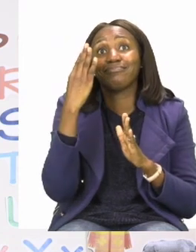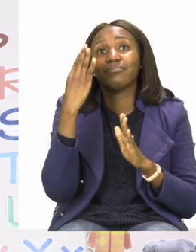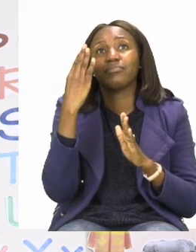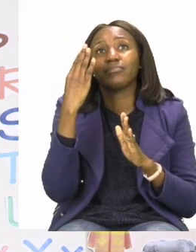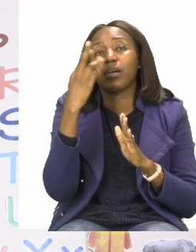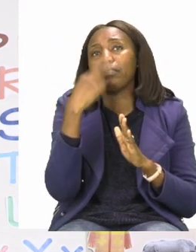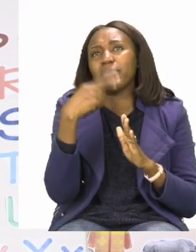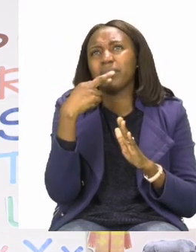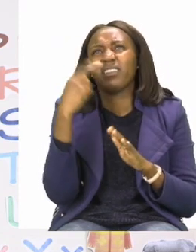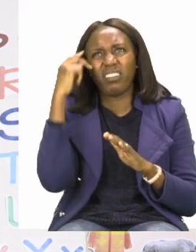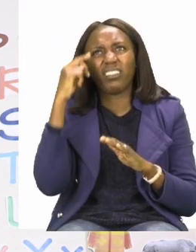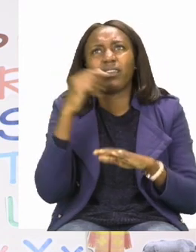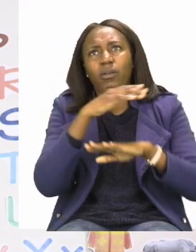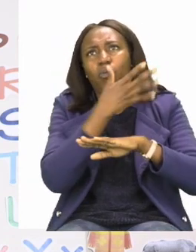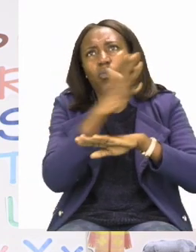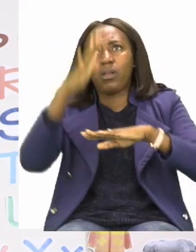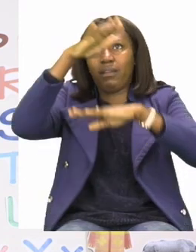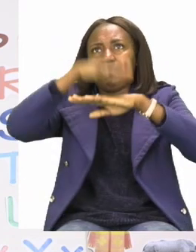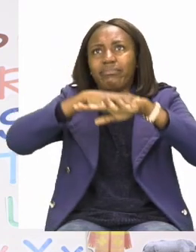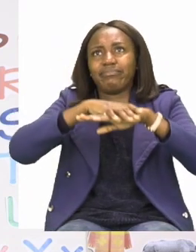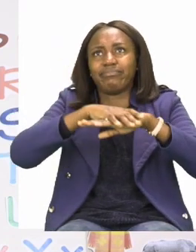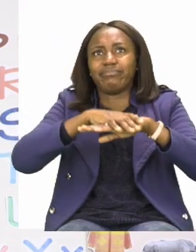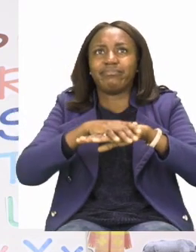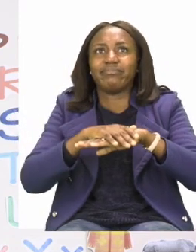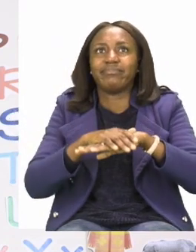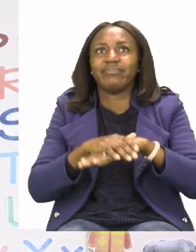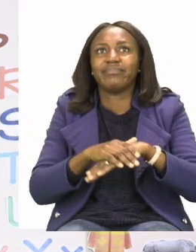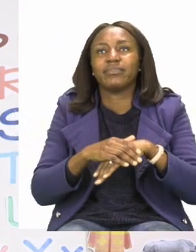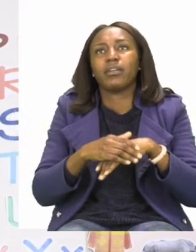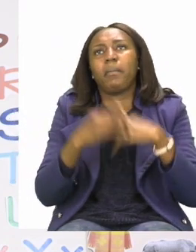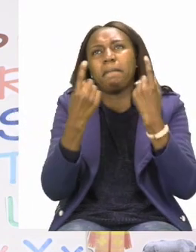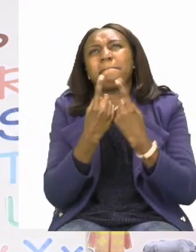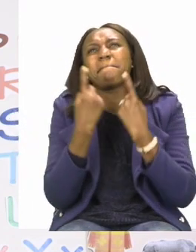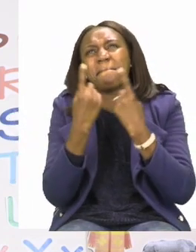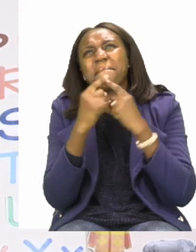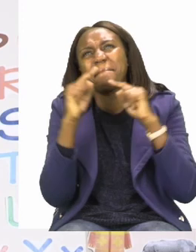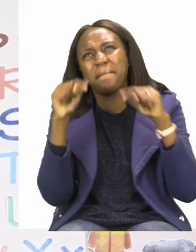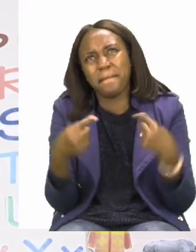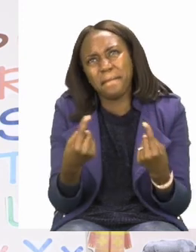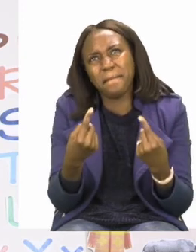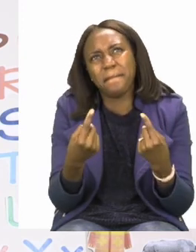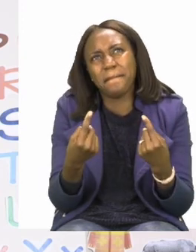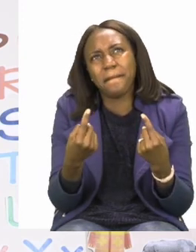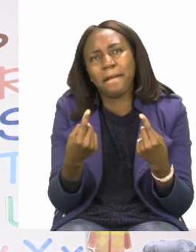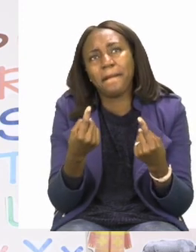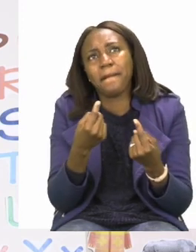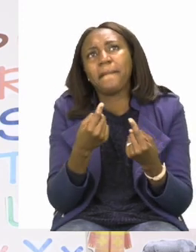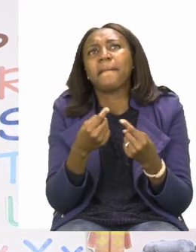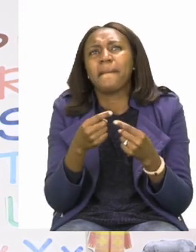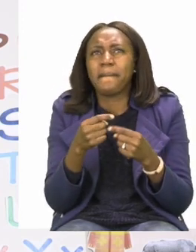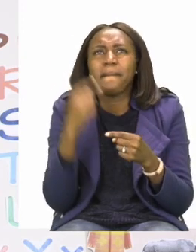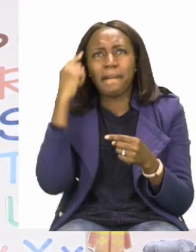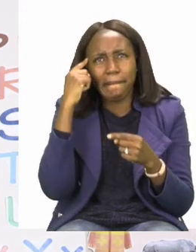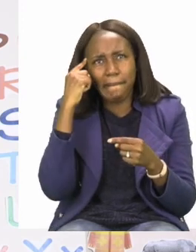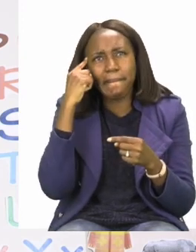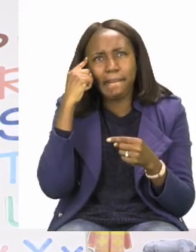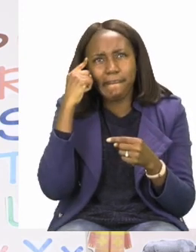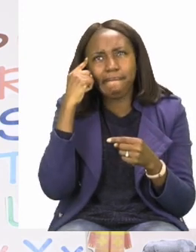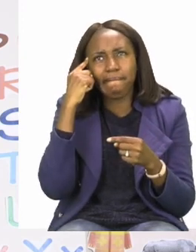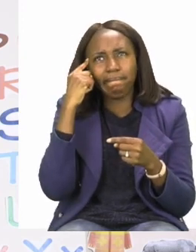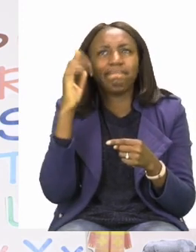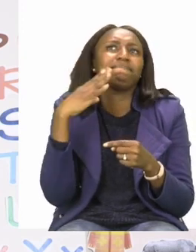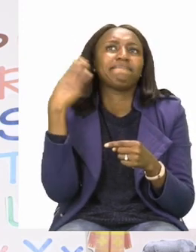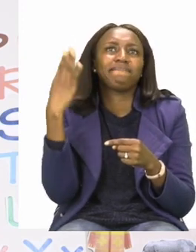red. Then we have the word toy. Now, toys can sometimes be heavy. So I'm going to go ahead and say